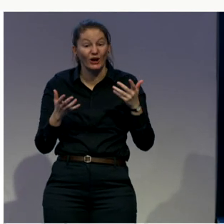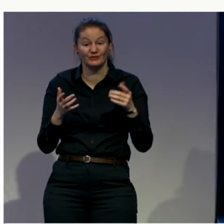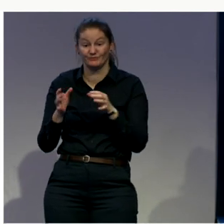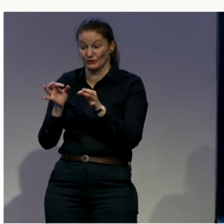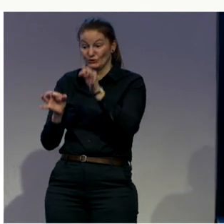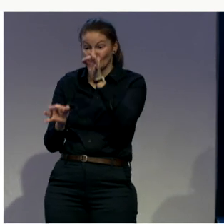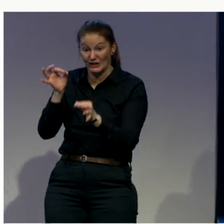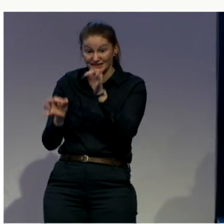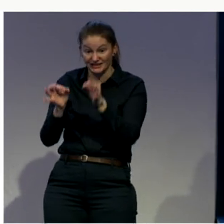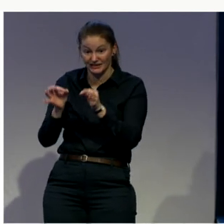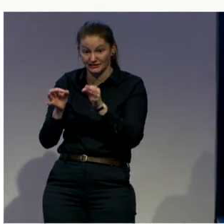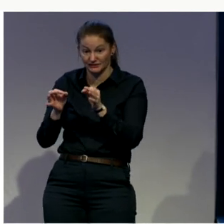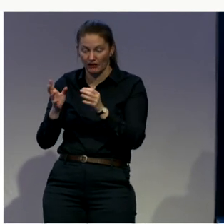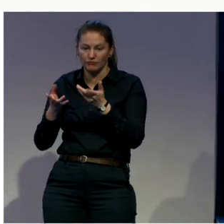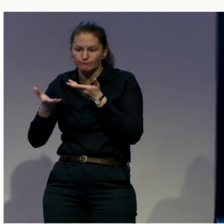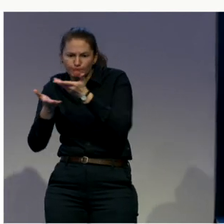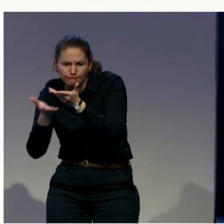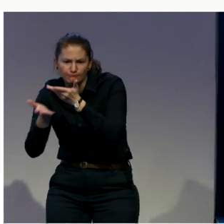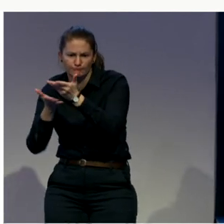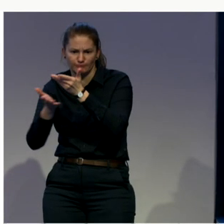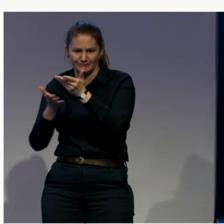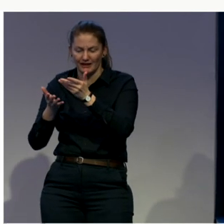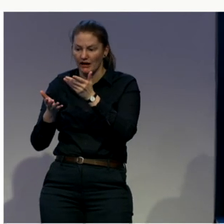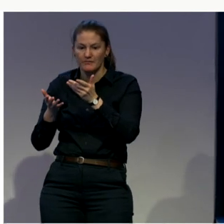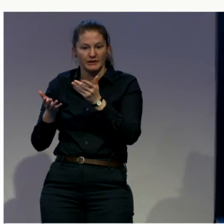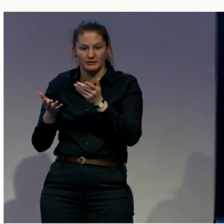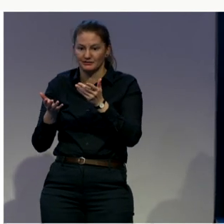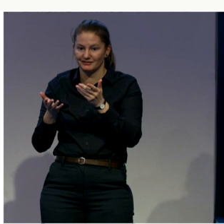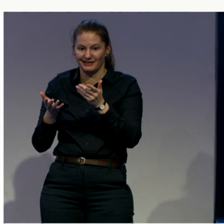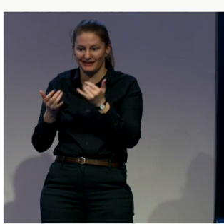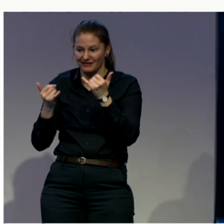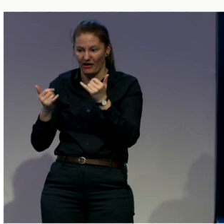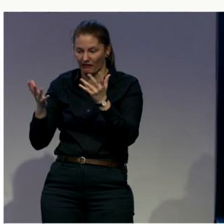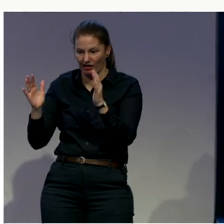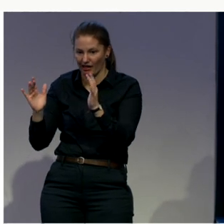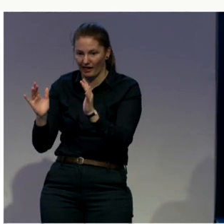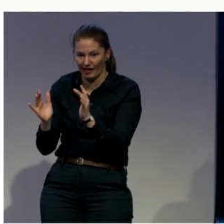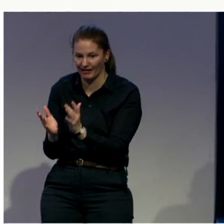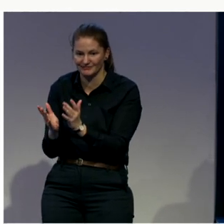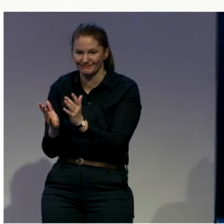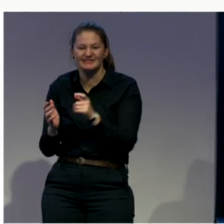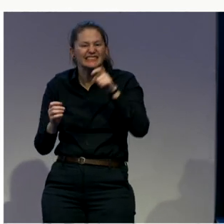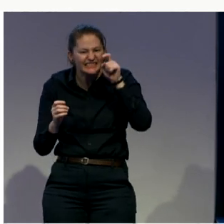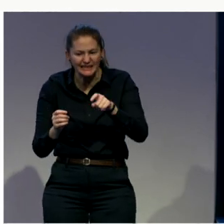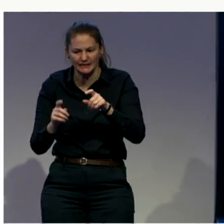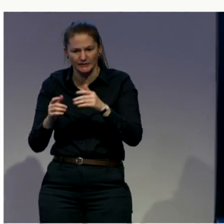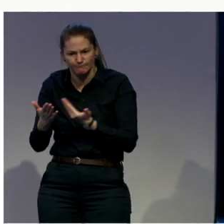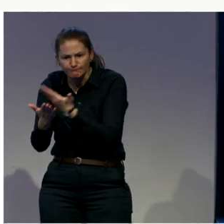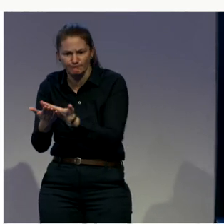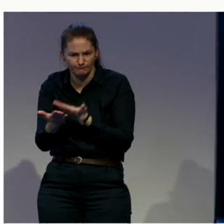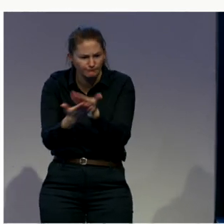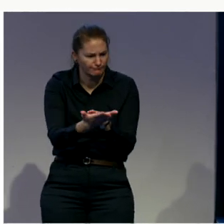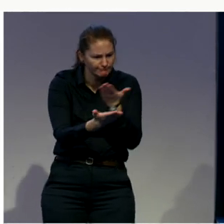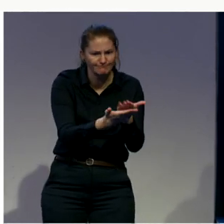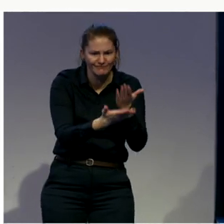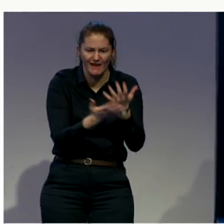this resource 24-7, 365 days of the year because legal aid is available,